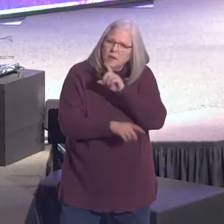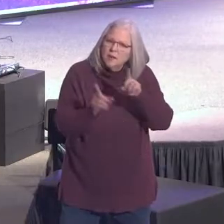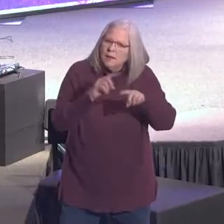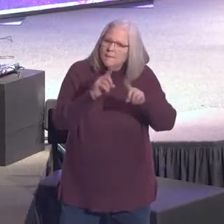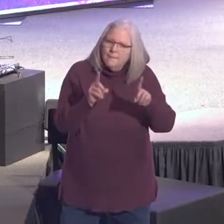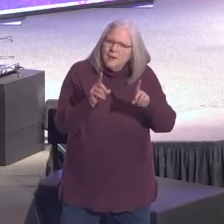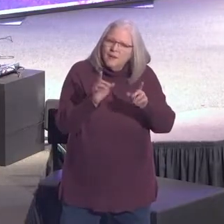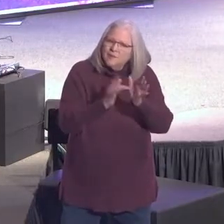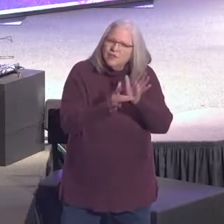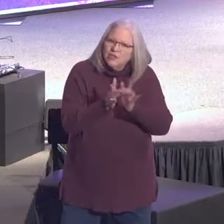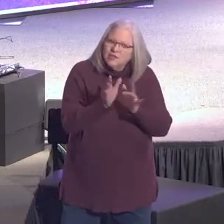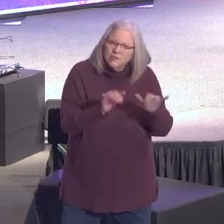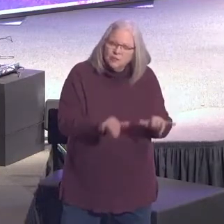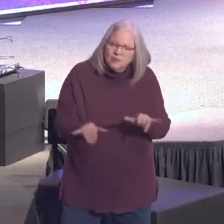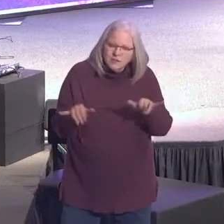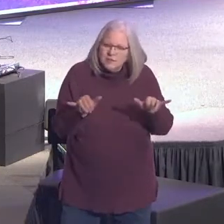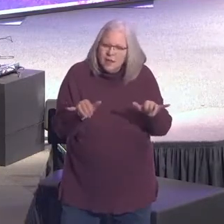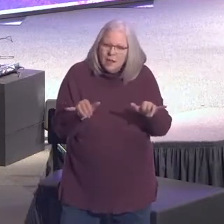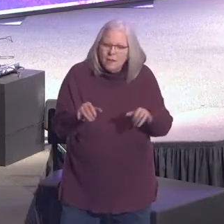You walk free.